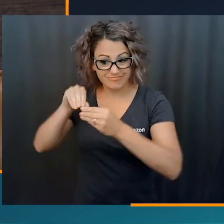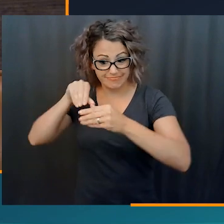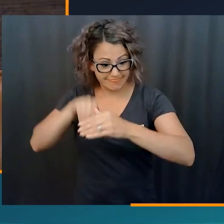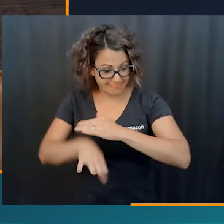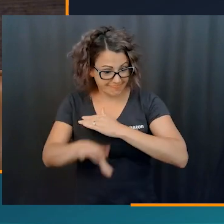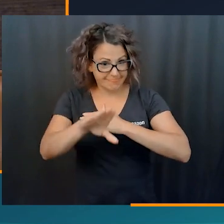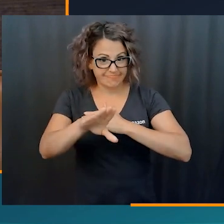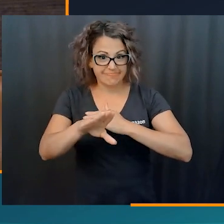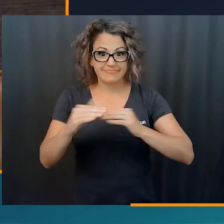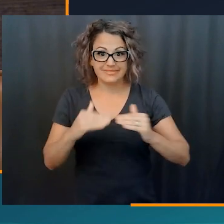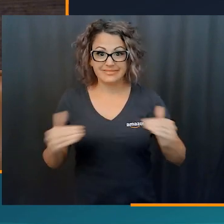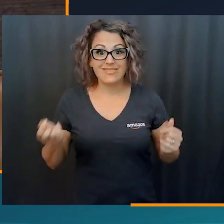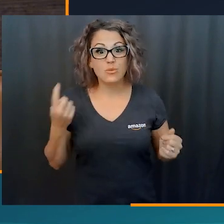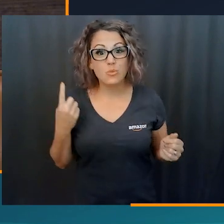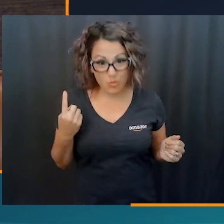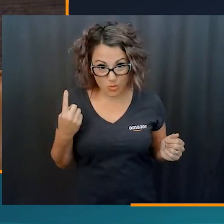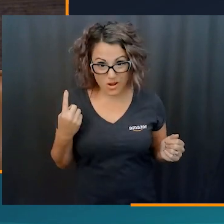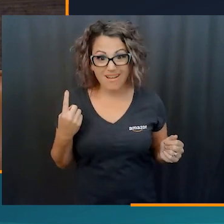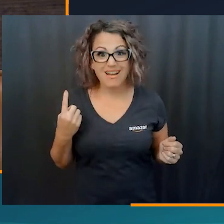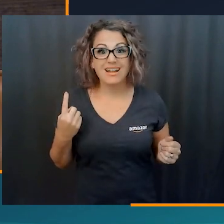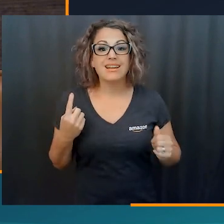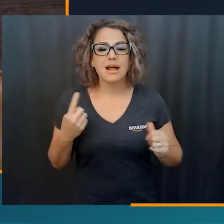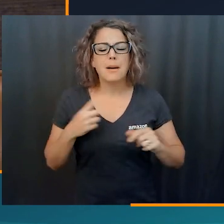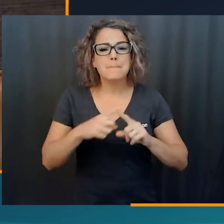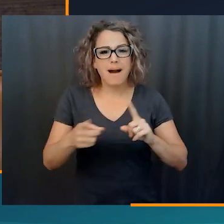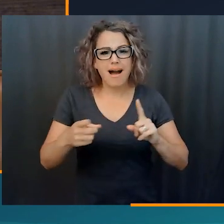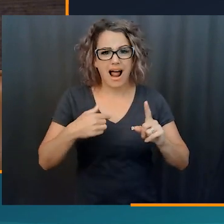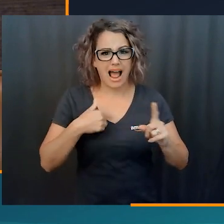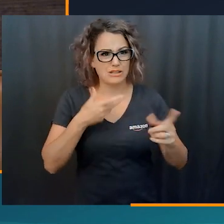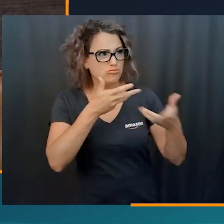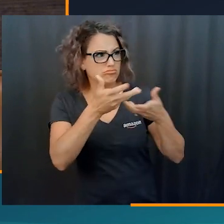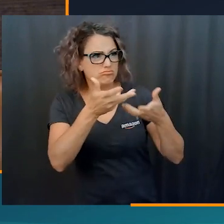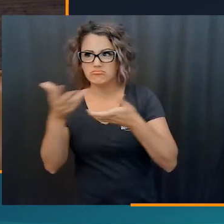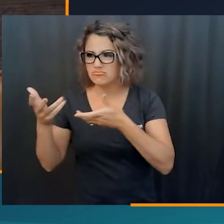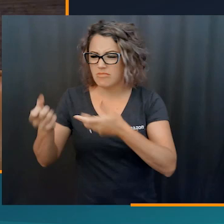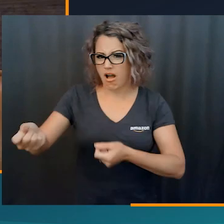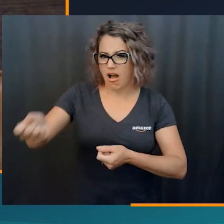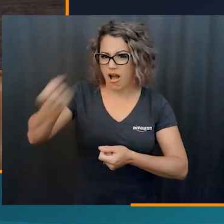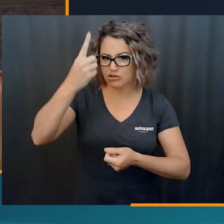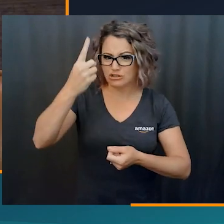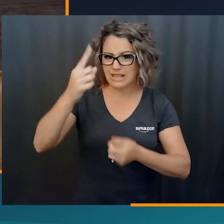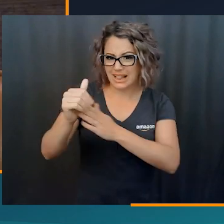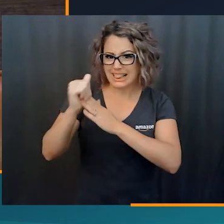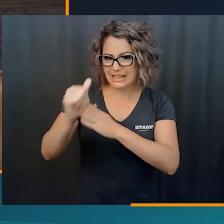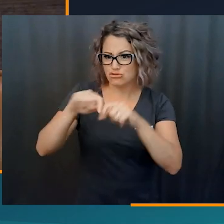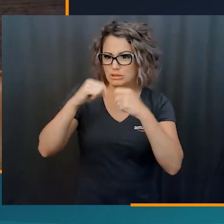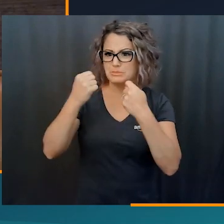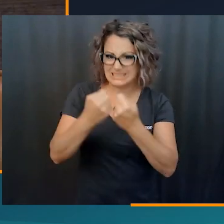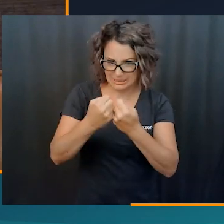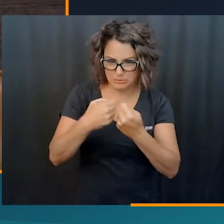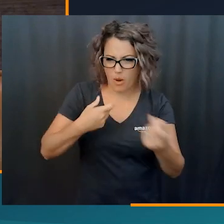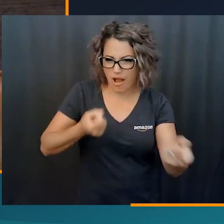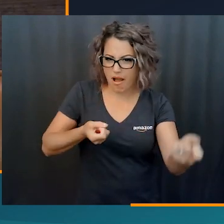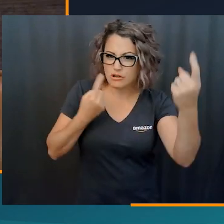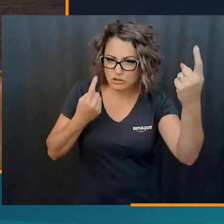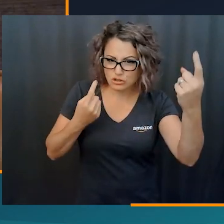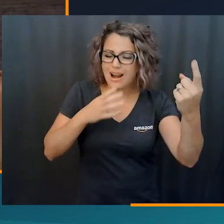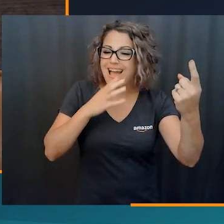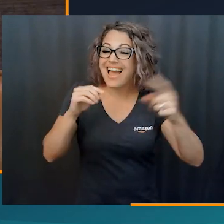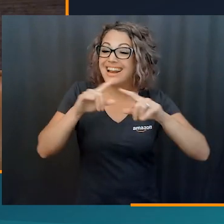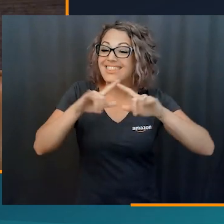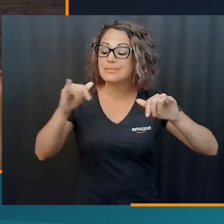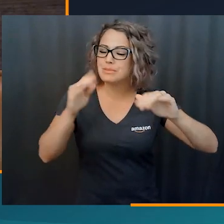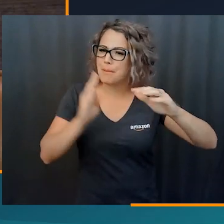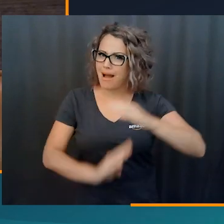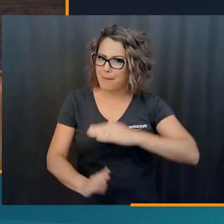with a managerial type of mindset, you know, to understand what this what the leadership team at the fulfillment center wanted to